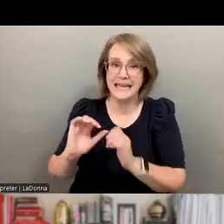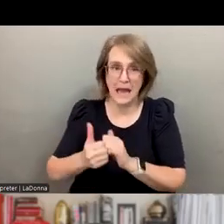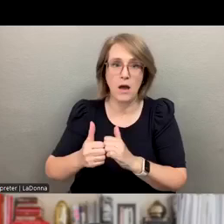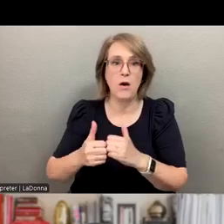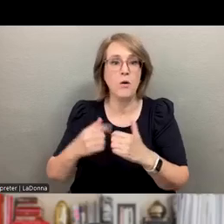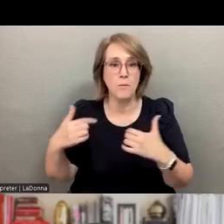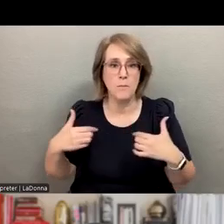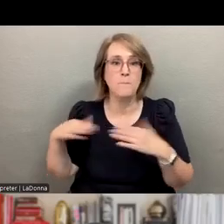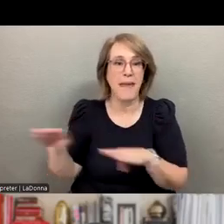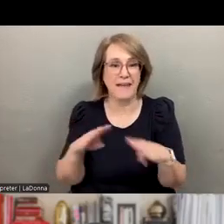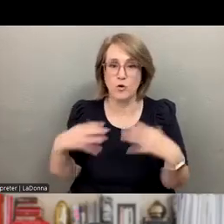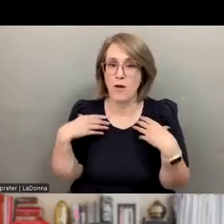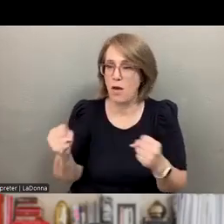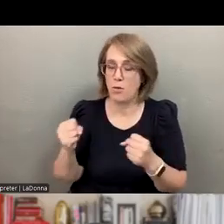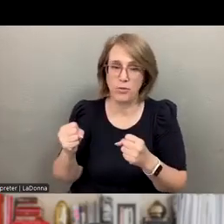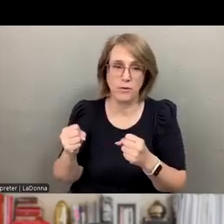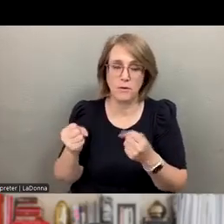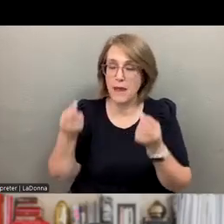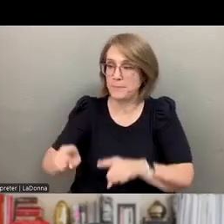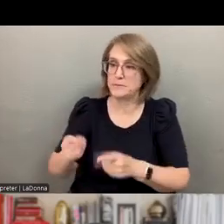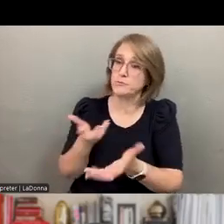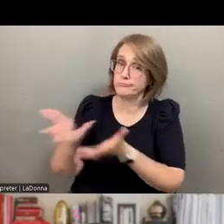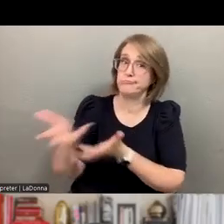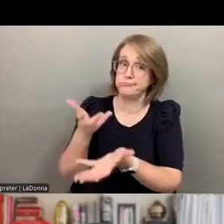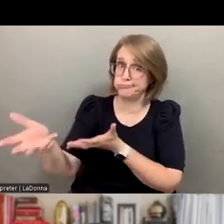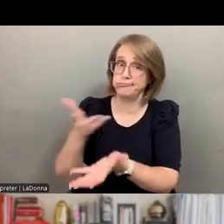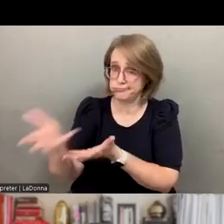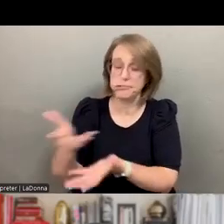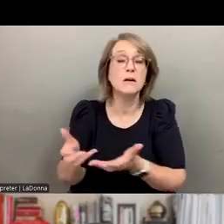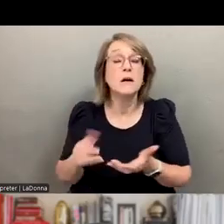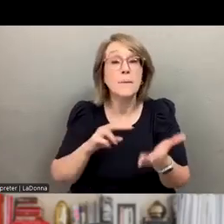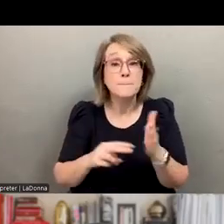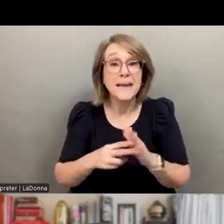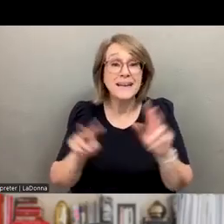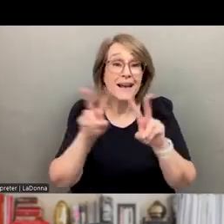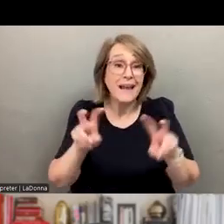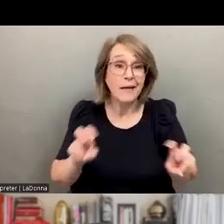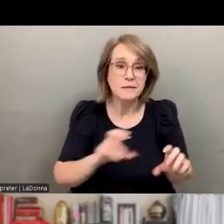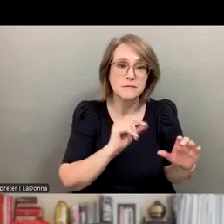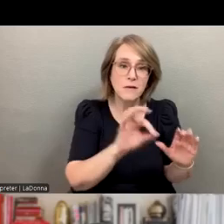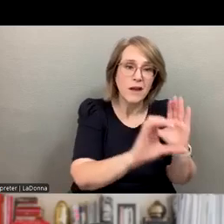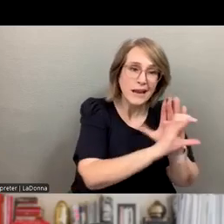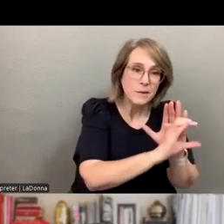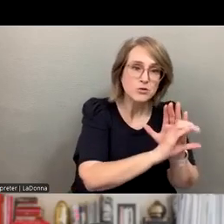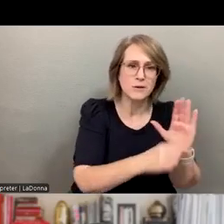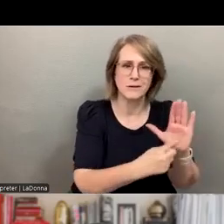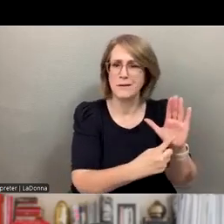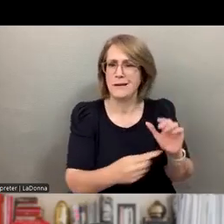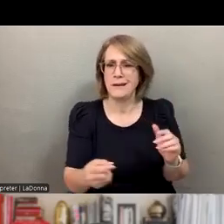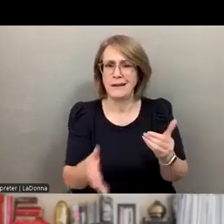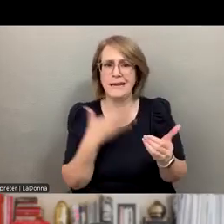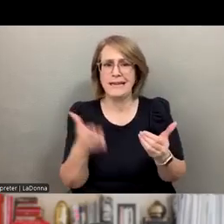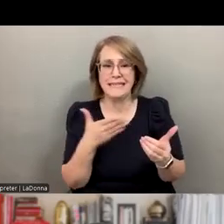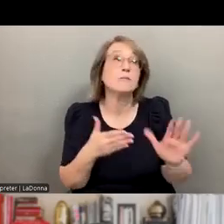health care. We, you know, we talk to people and doing analysis of images like in an x-ray is a heck of a lot easier,